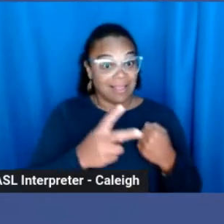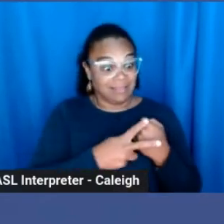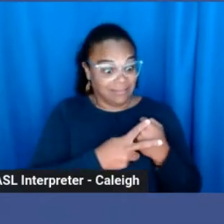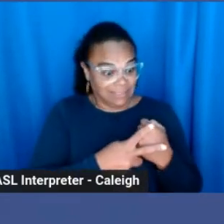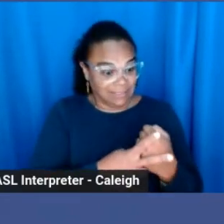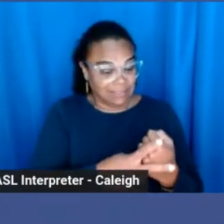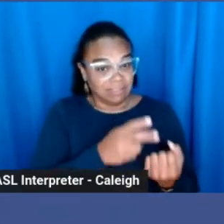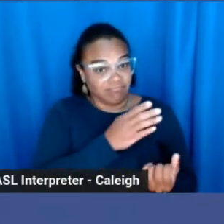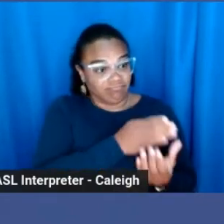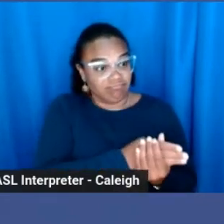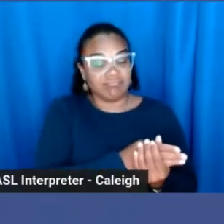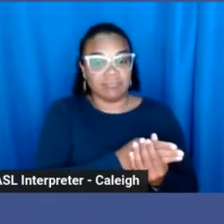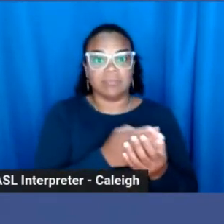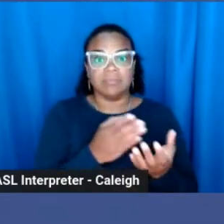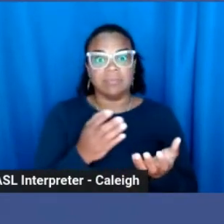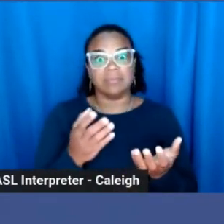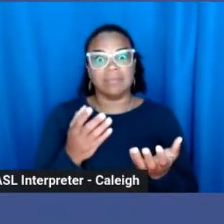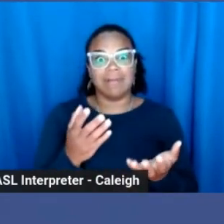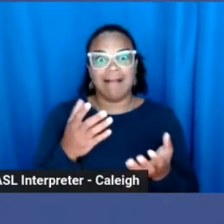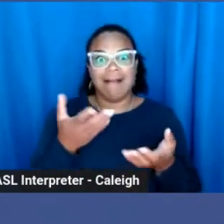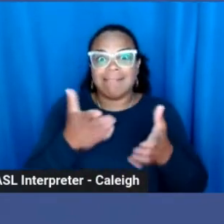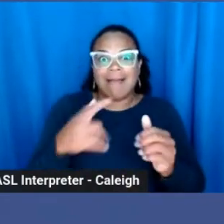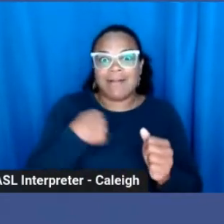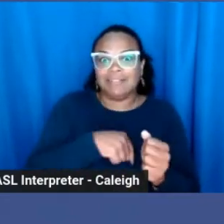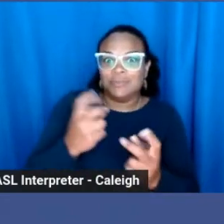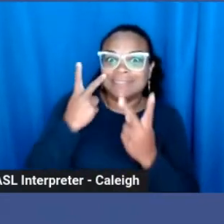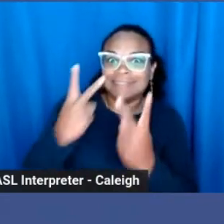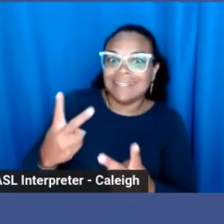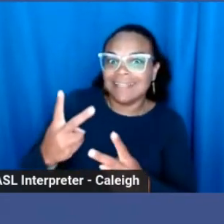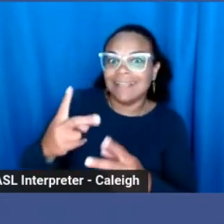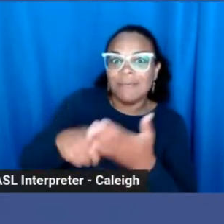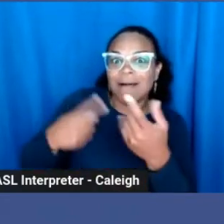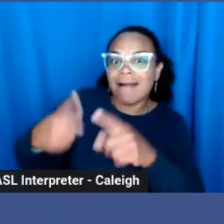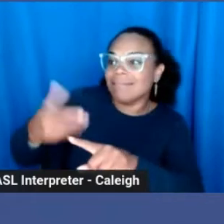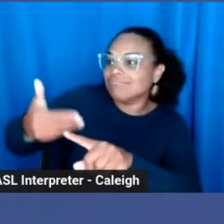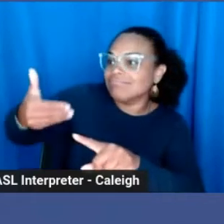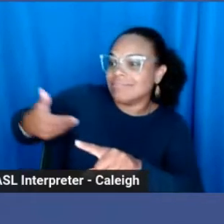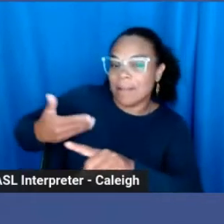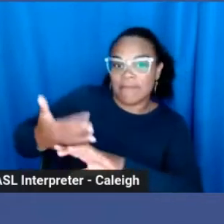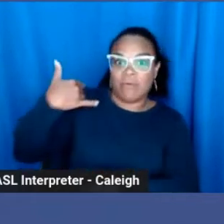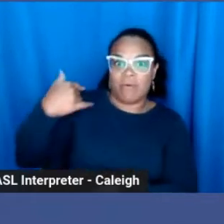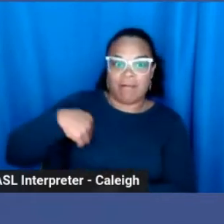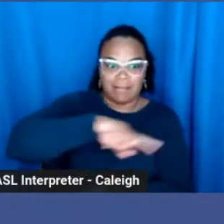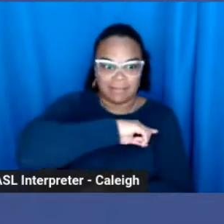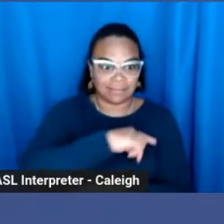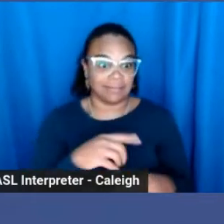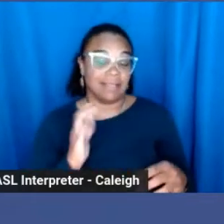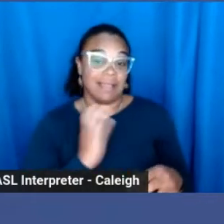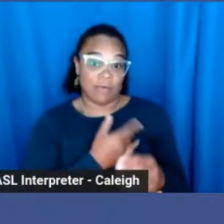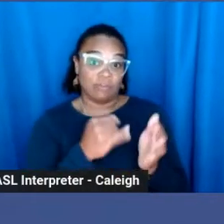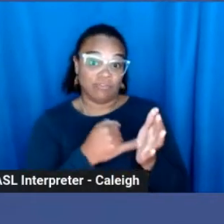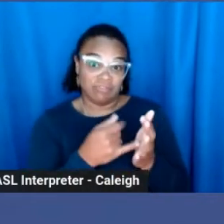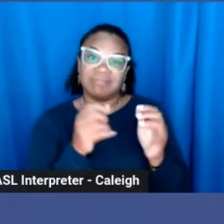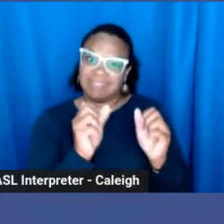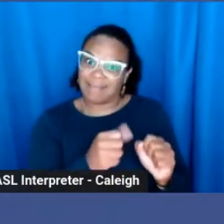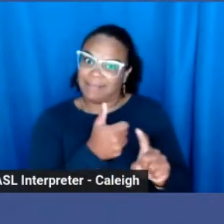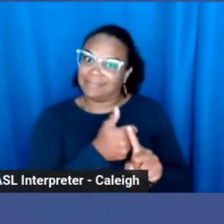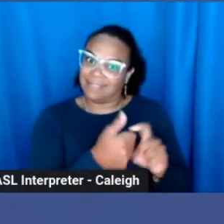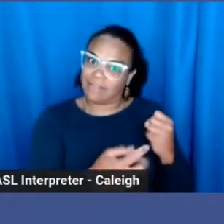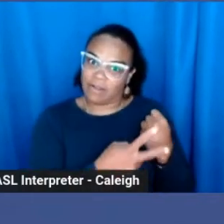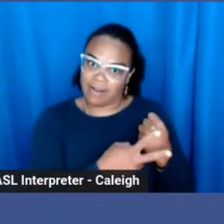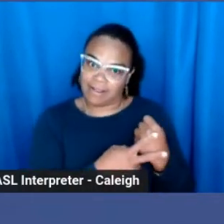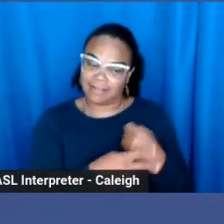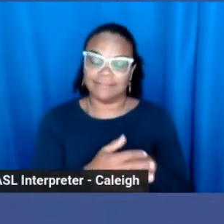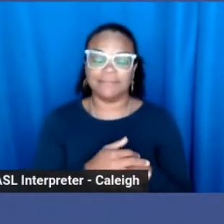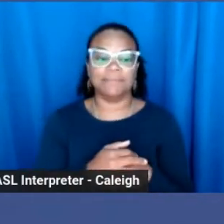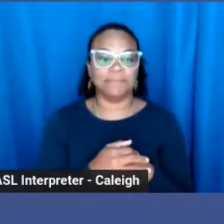before us. Our journals and our own writings can also serve as archives. And correct accounts